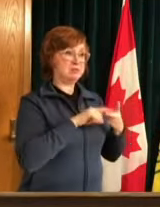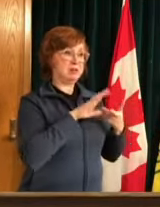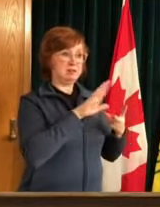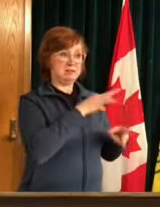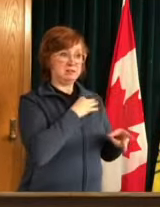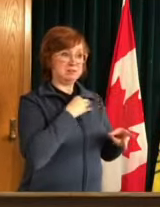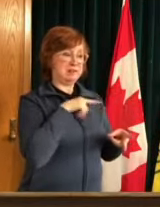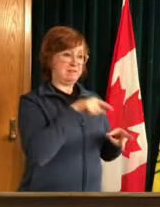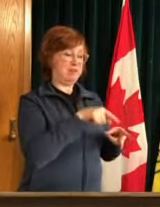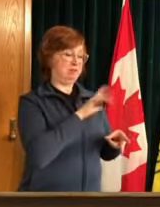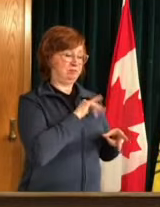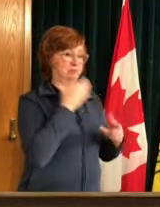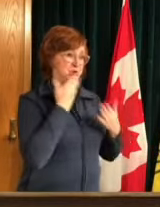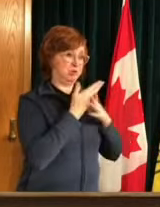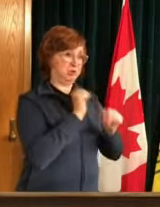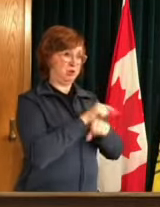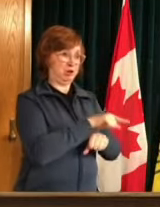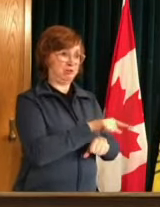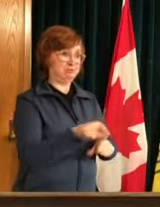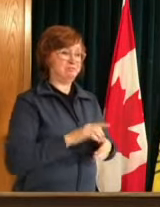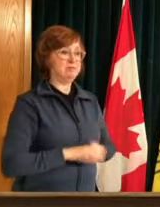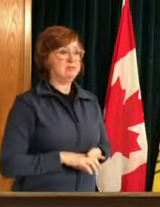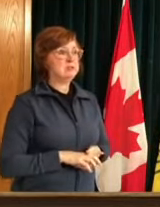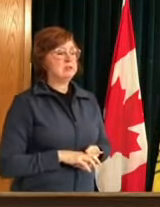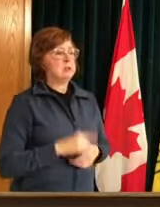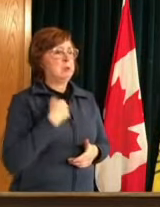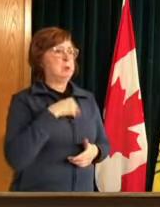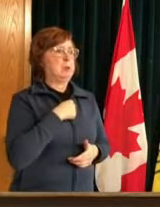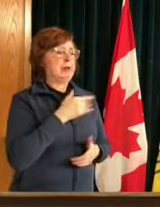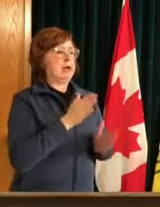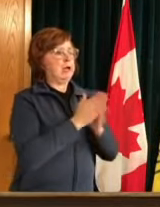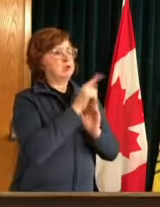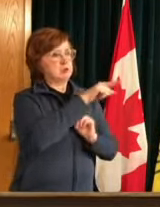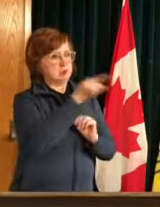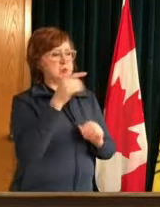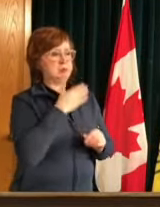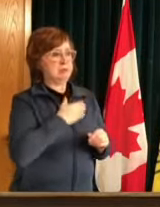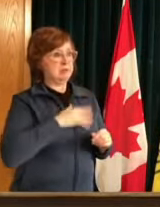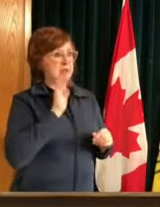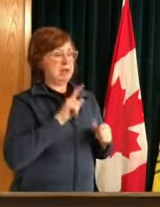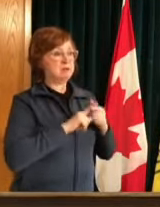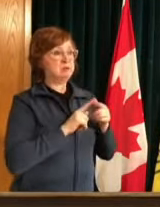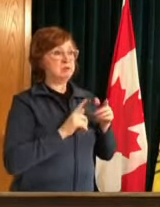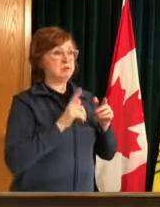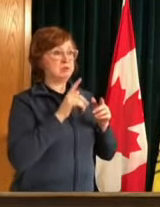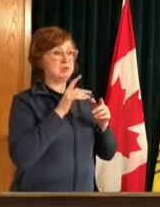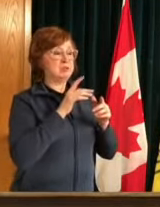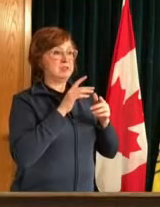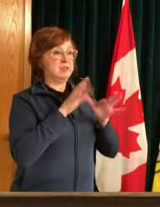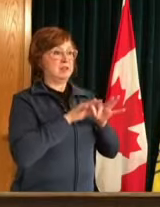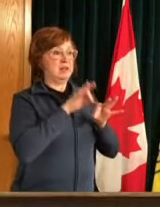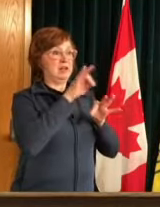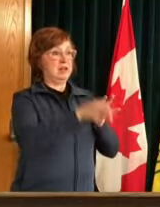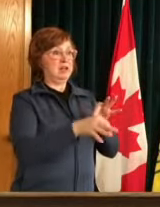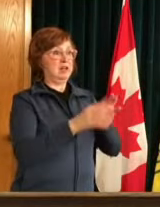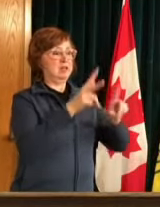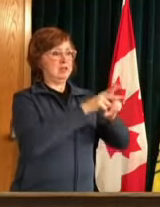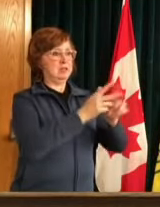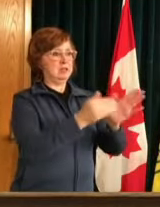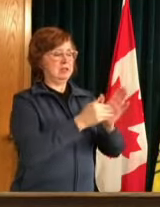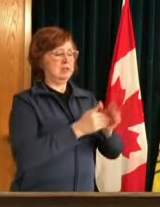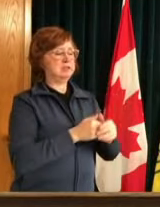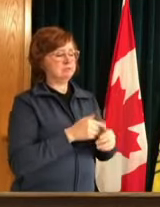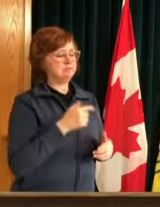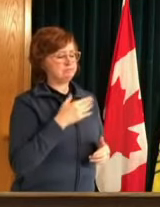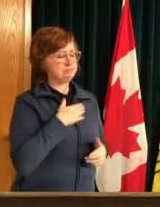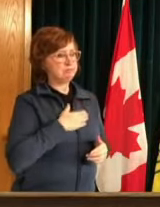we we do ask saskatchewan people that need to rebook their report their appointments some patients uh it is a you know it's